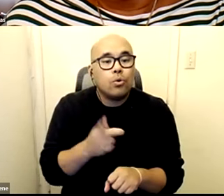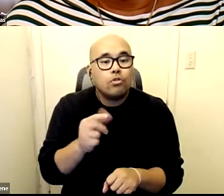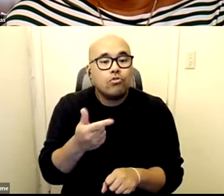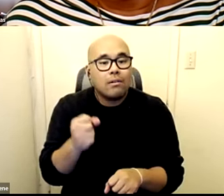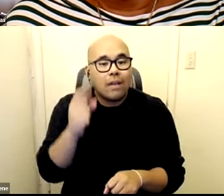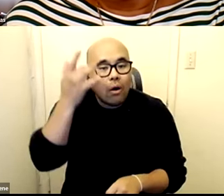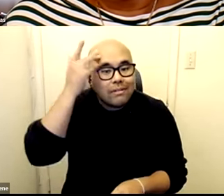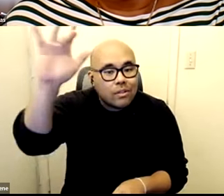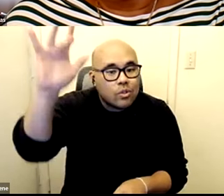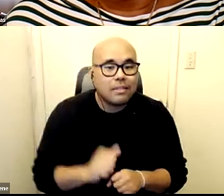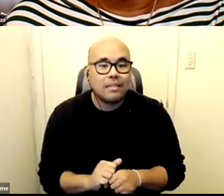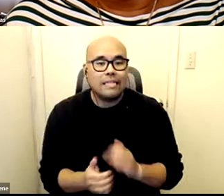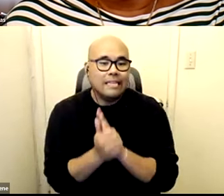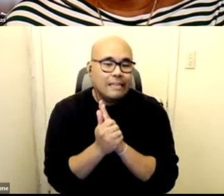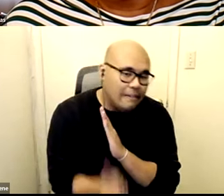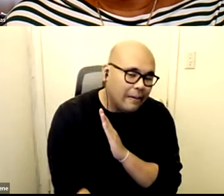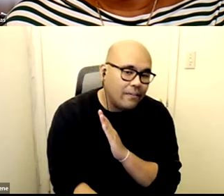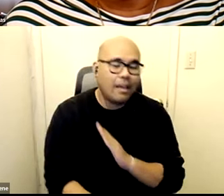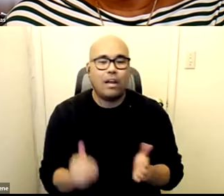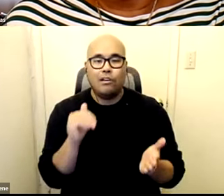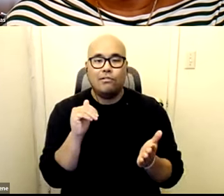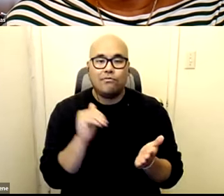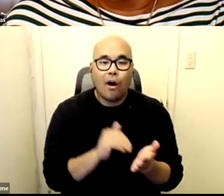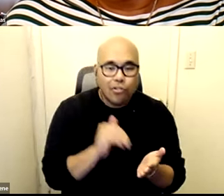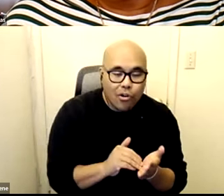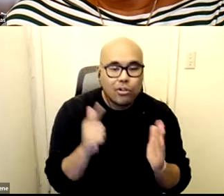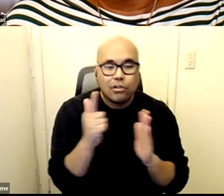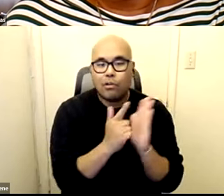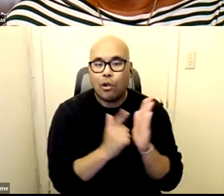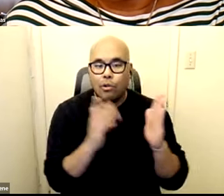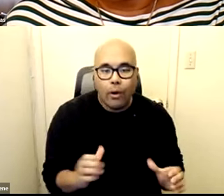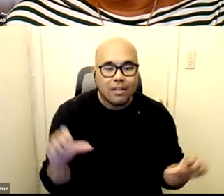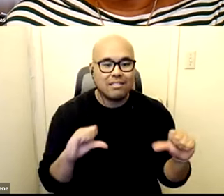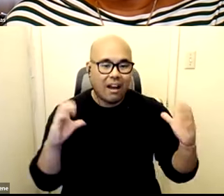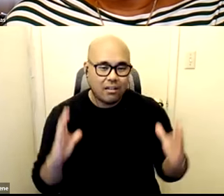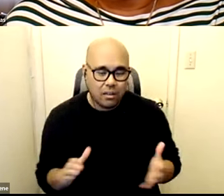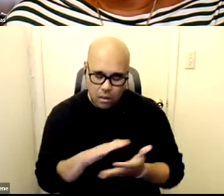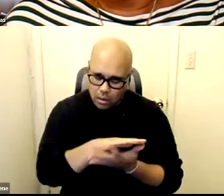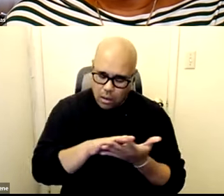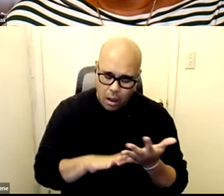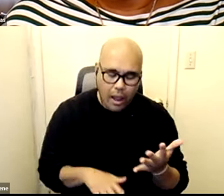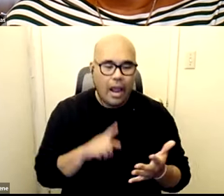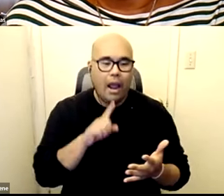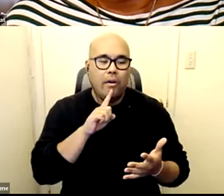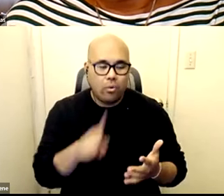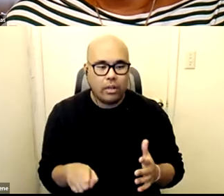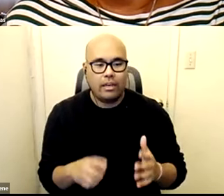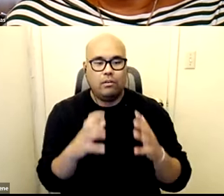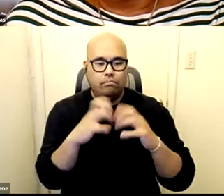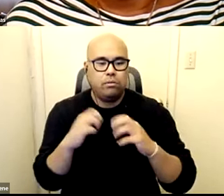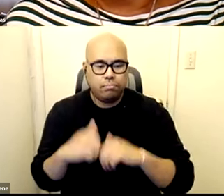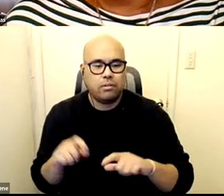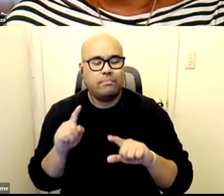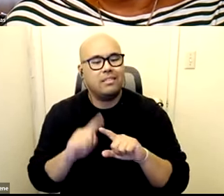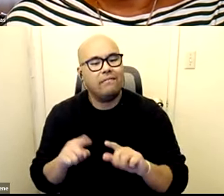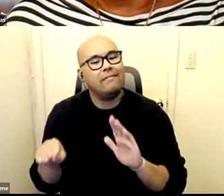gifted they are doctors they are lawyers they are scientists and really breaking down those stigmas changing the